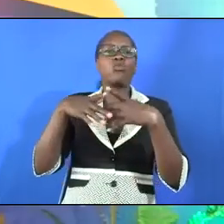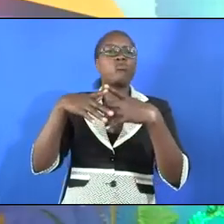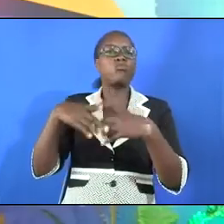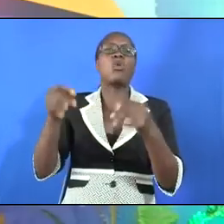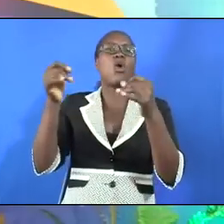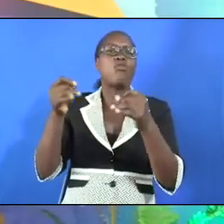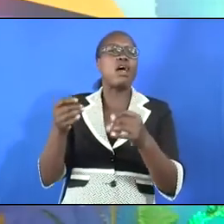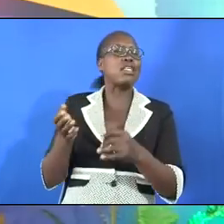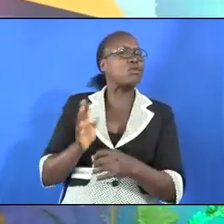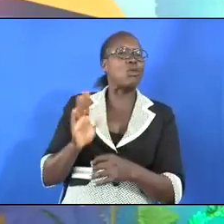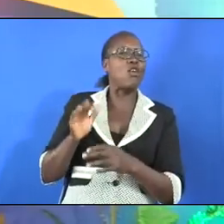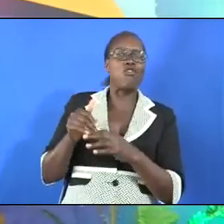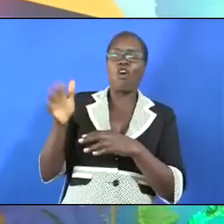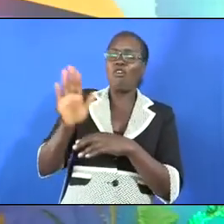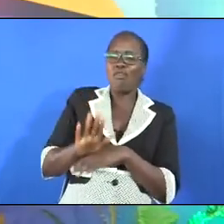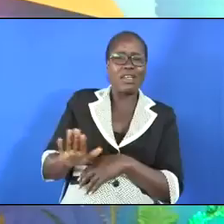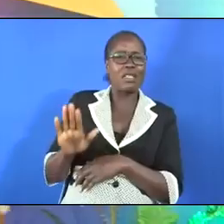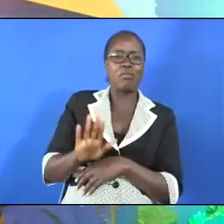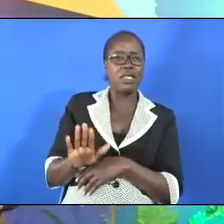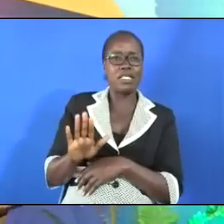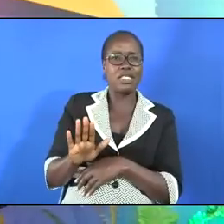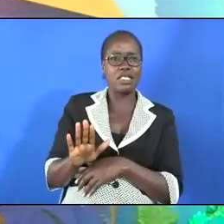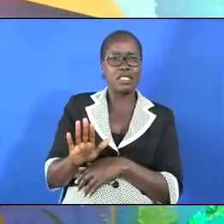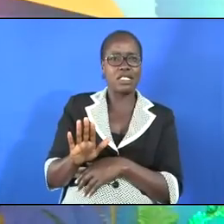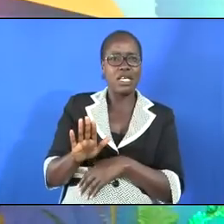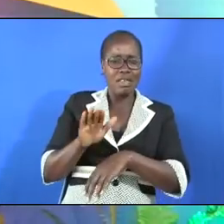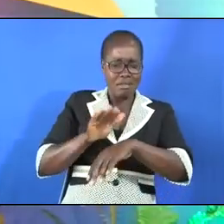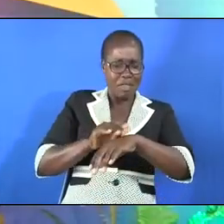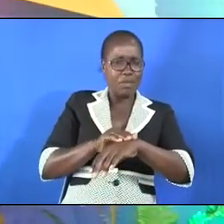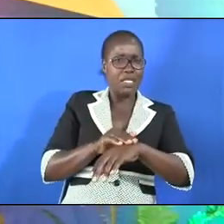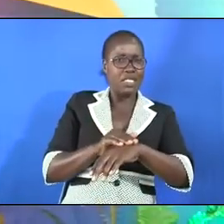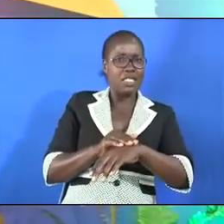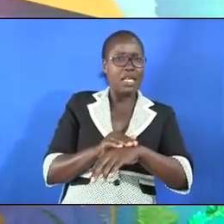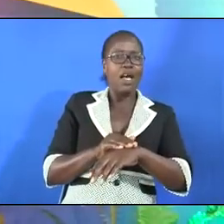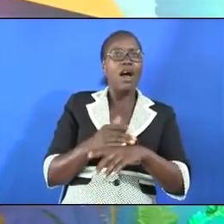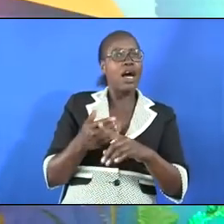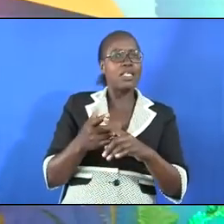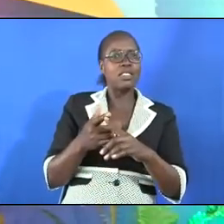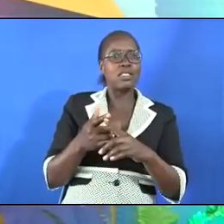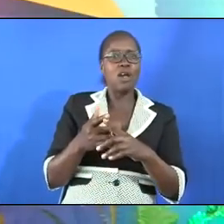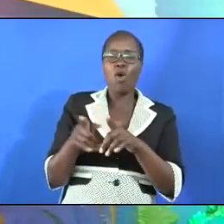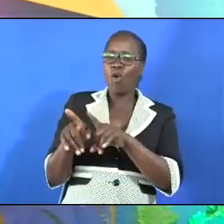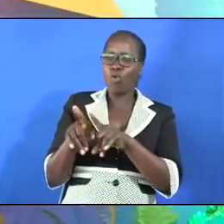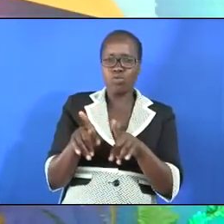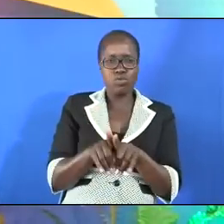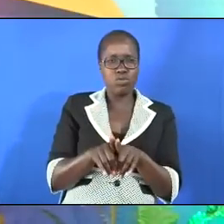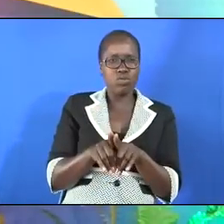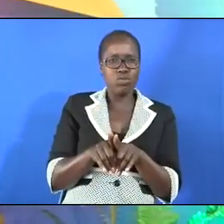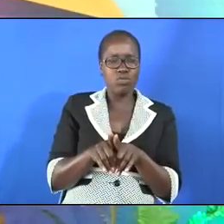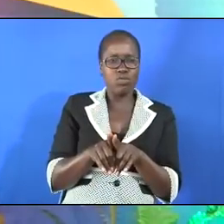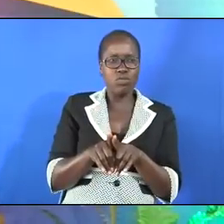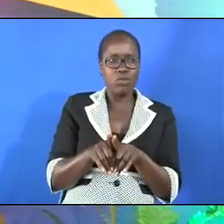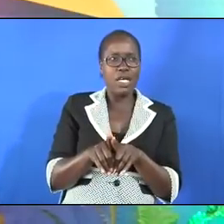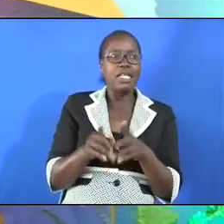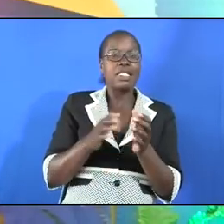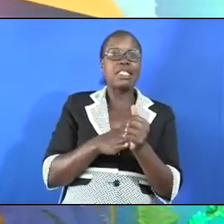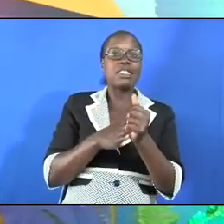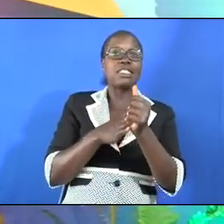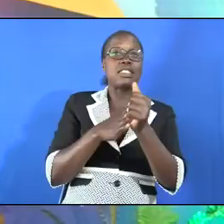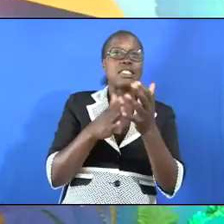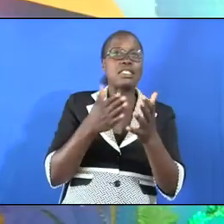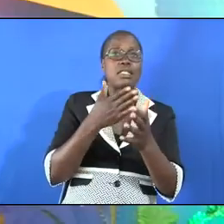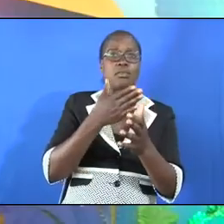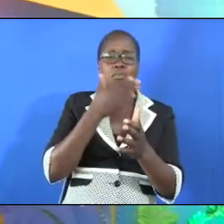and heal the leprosy. And not a banner, and far power, the rivers of Damascus,